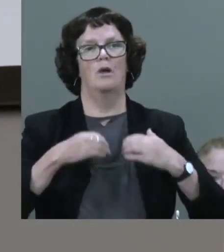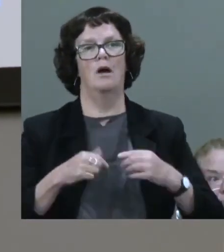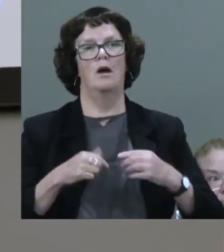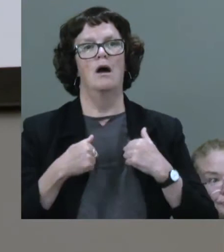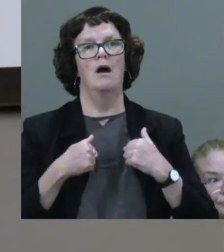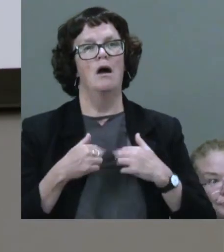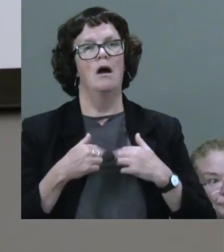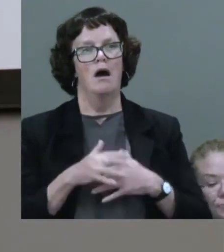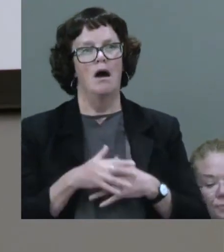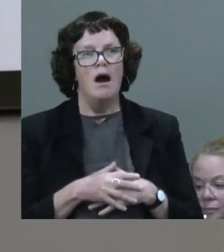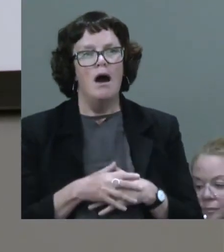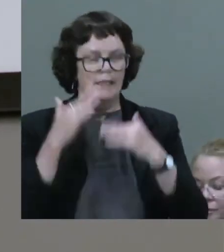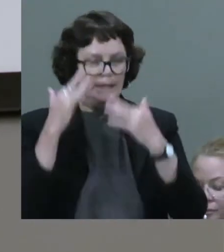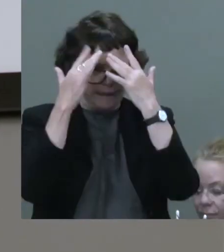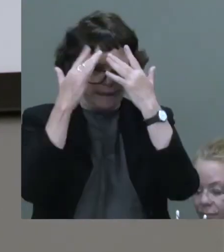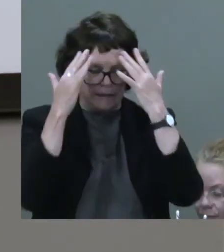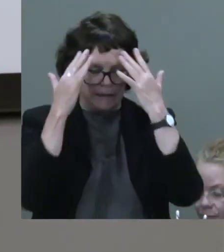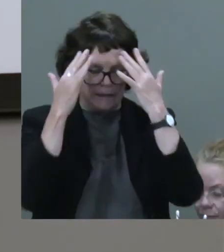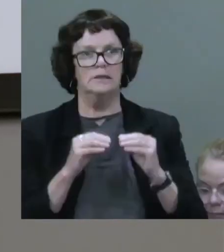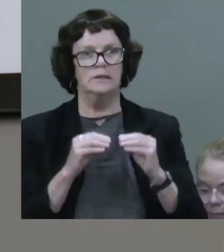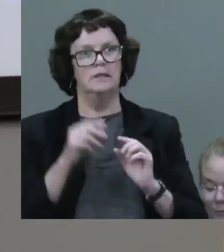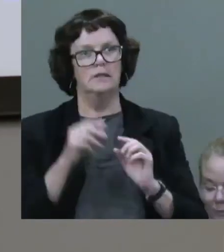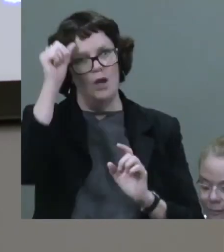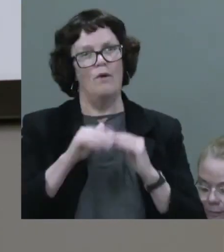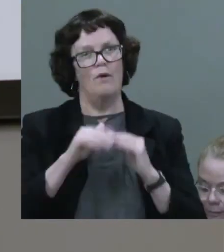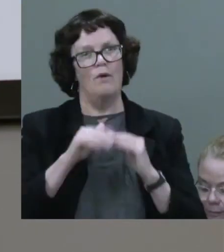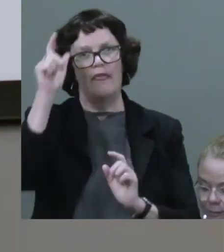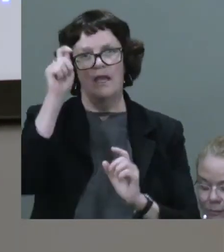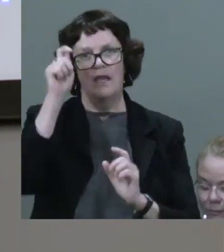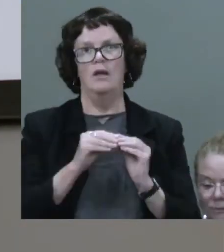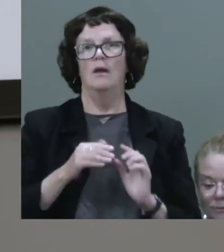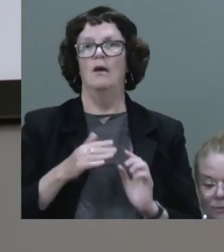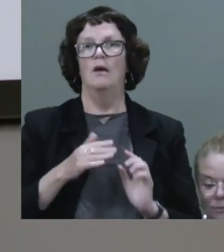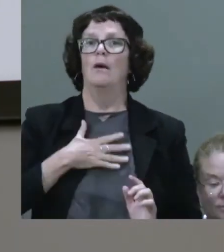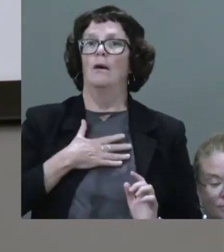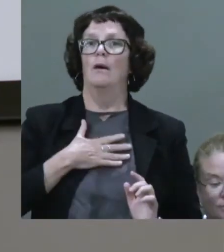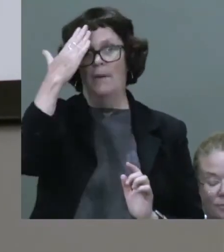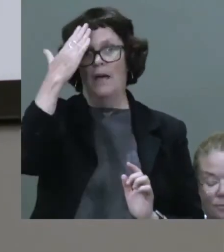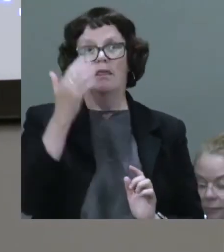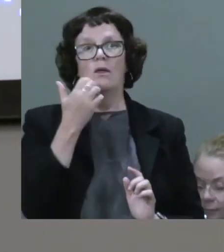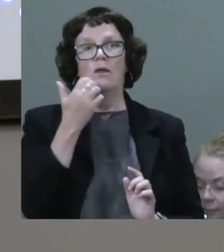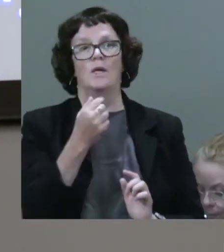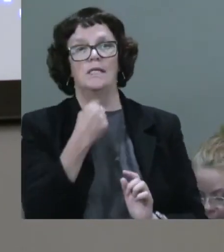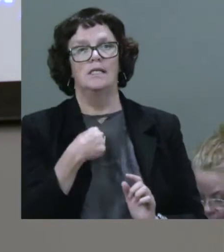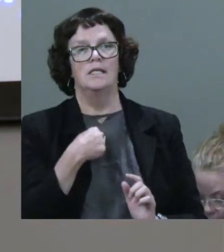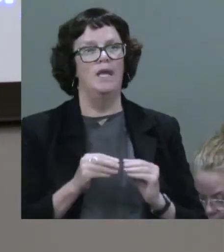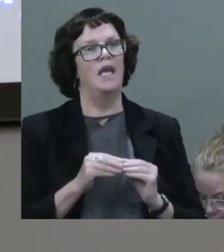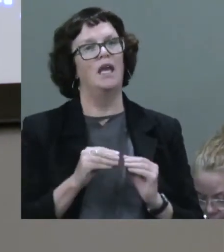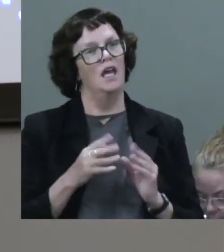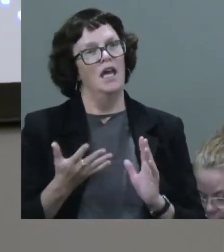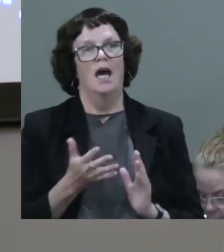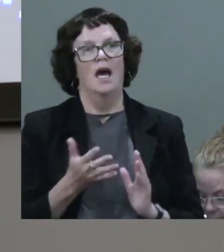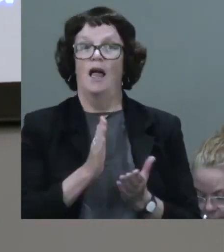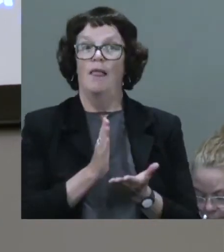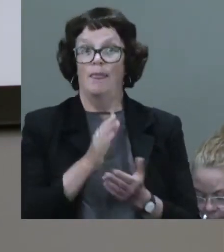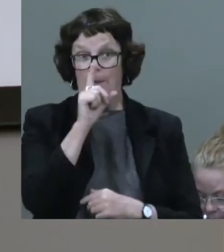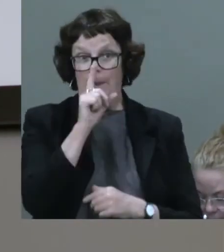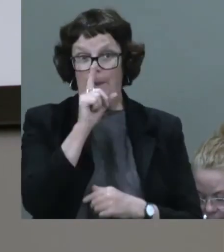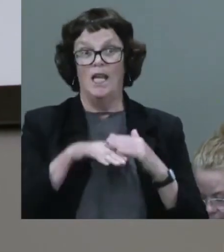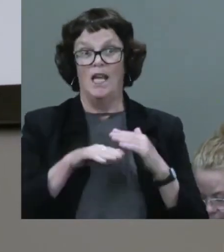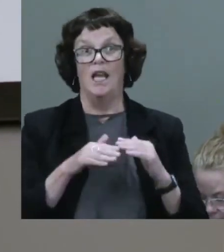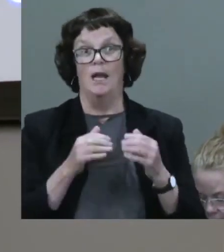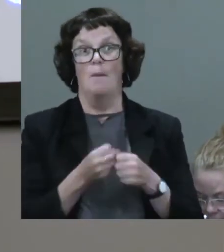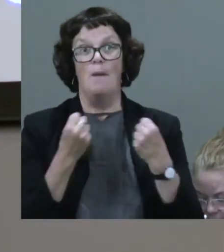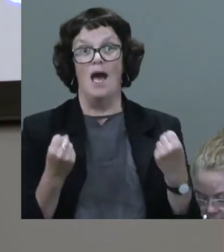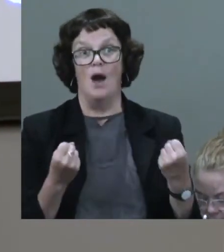theory and thinking. And one of the things she'd always say to me is, Jordan, you know, the people in power practice a very simple doctrine, and it's